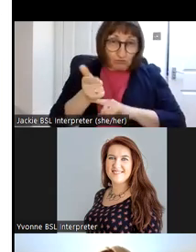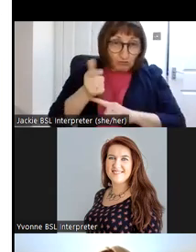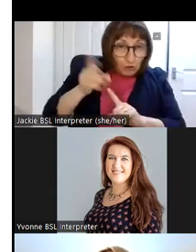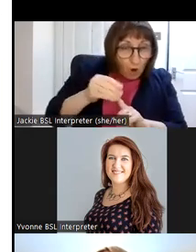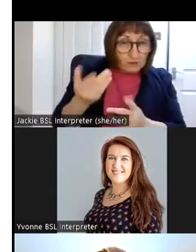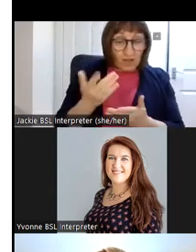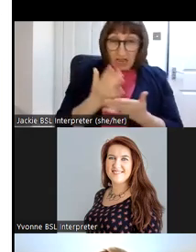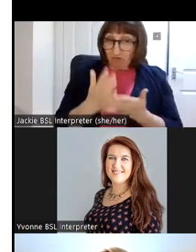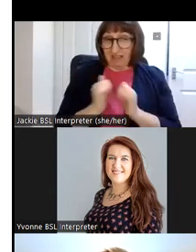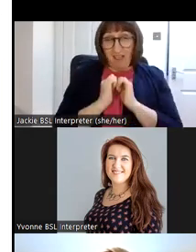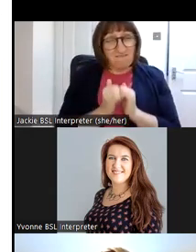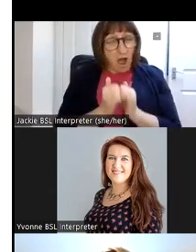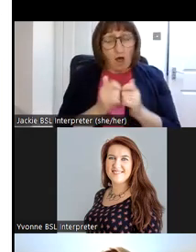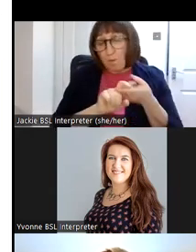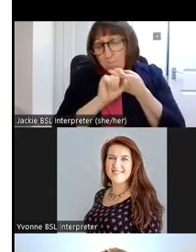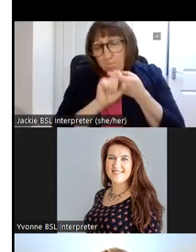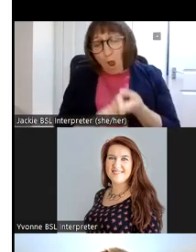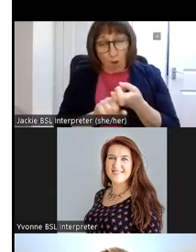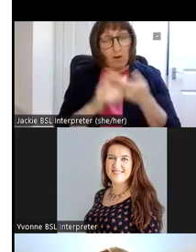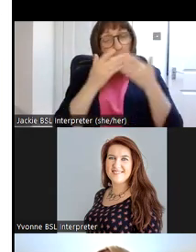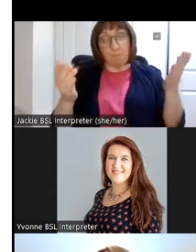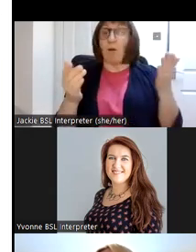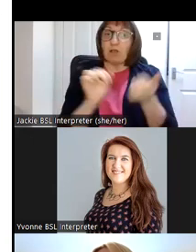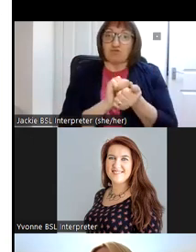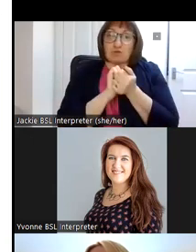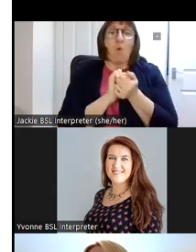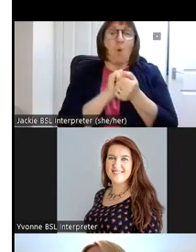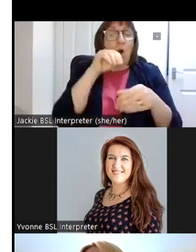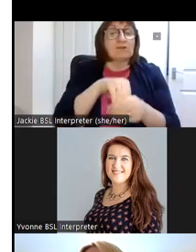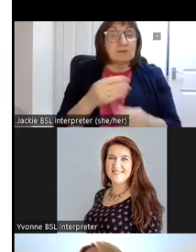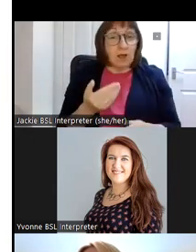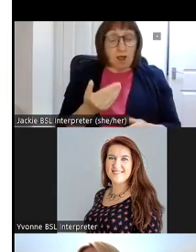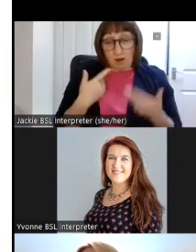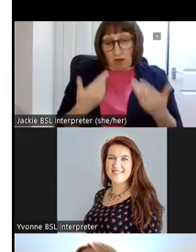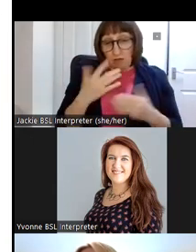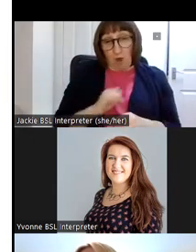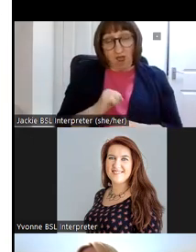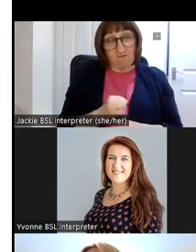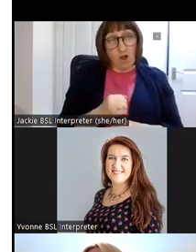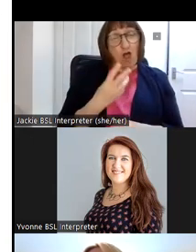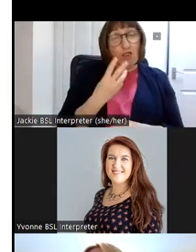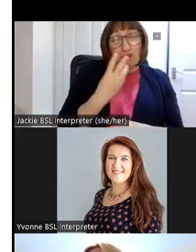material really is a valuable permanent public reference resource so currently we have 34